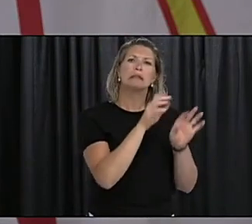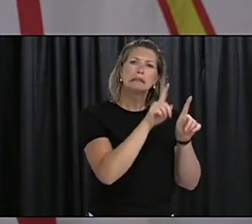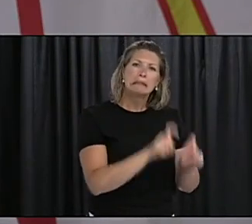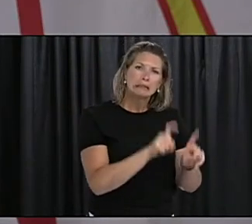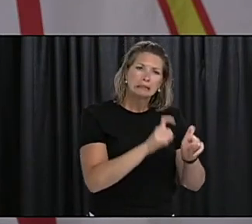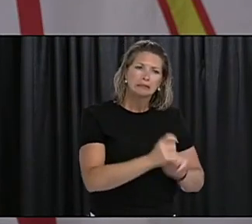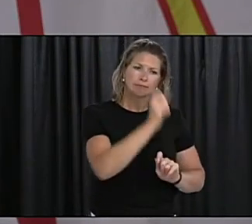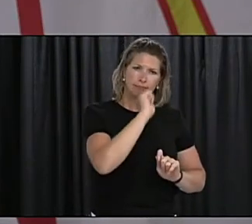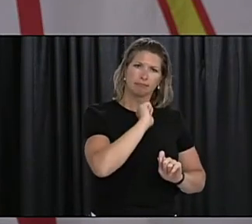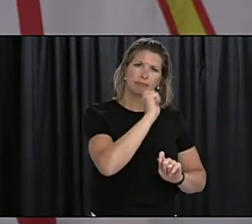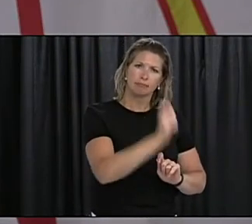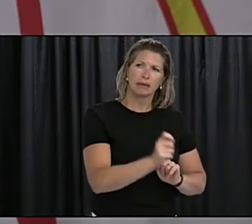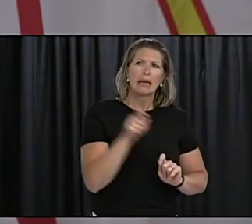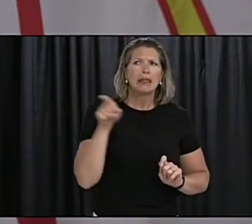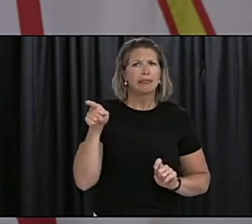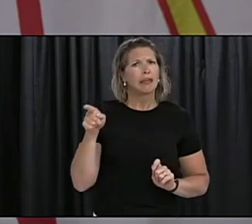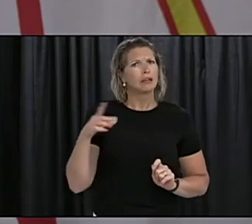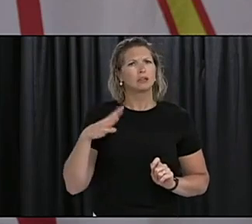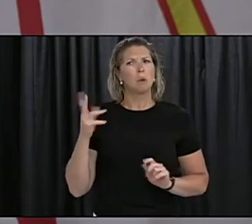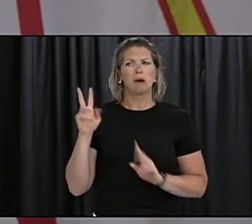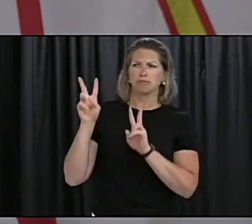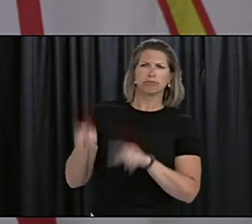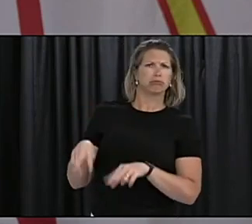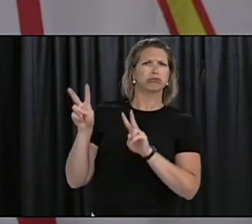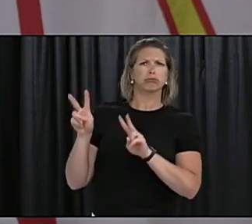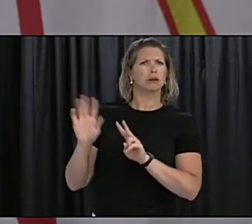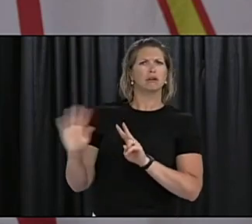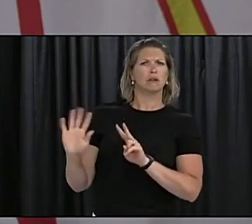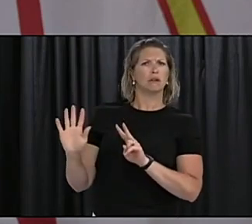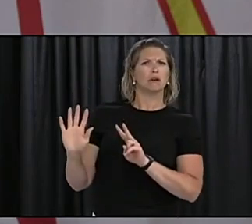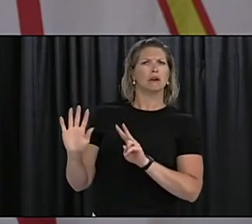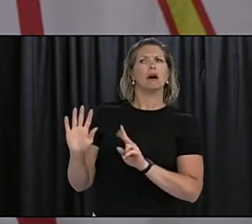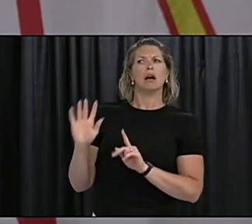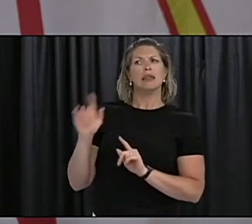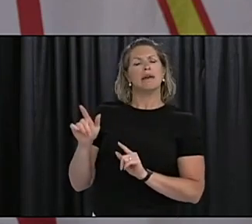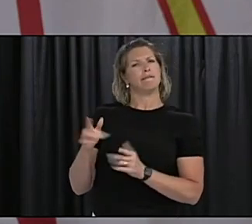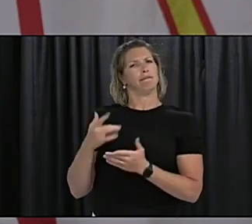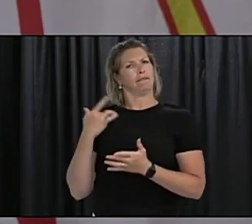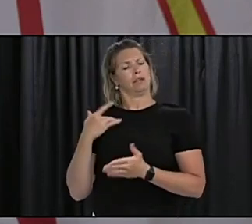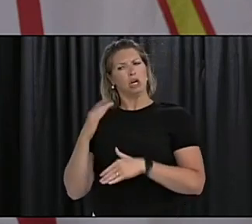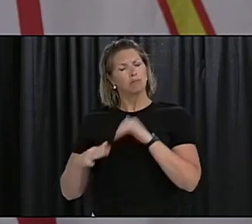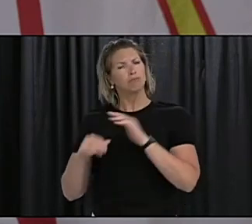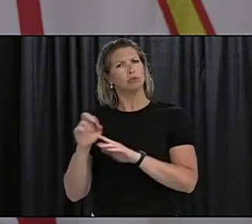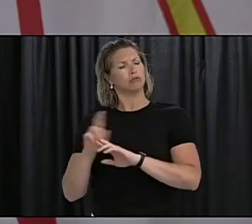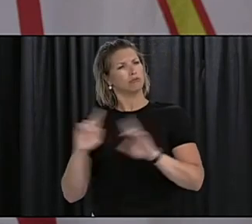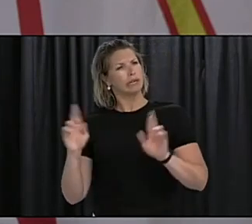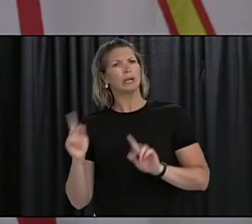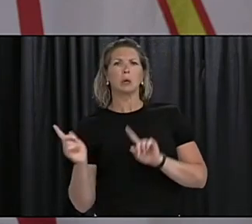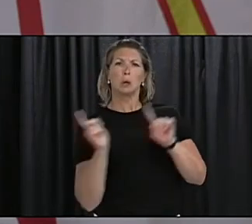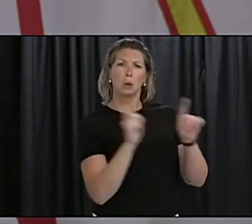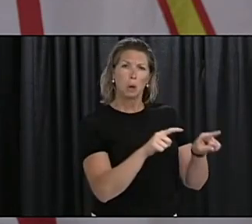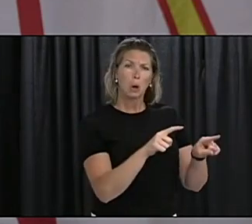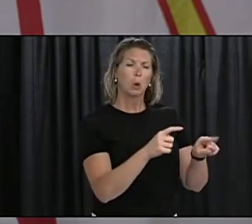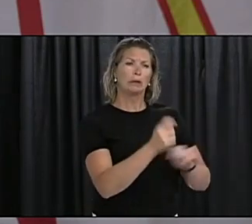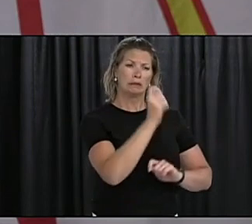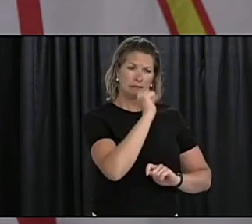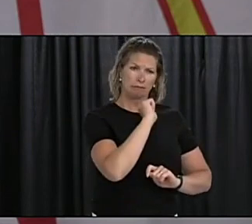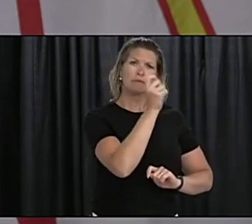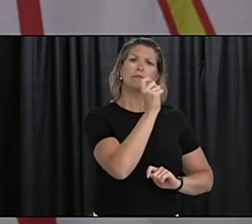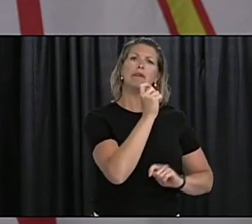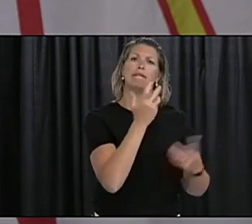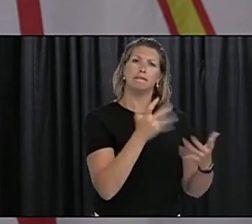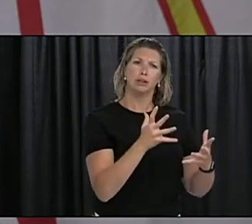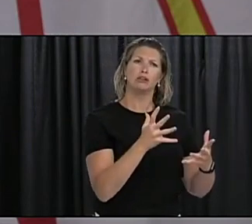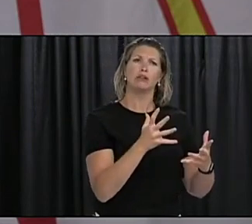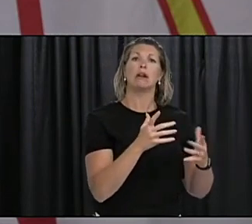identify cases and their contacts so that we can stop transmission of the virus beyond a small cluster of cases. This is one way